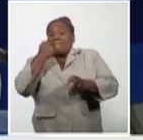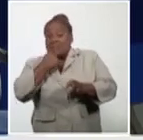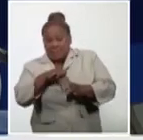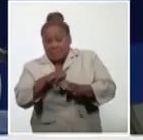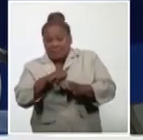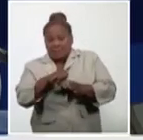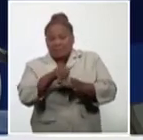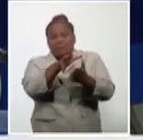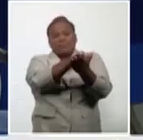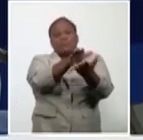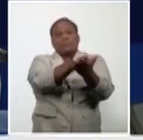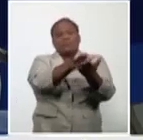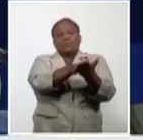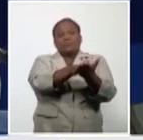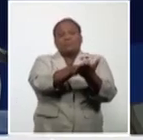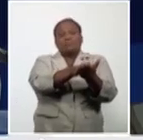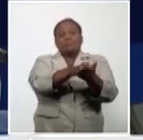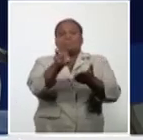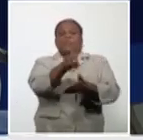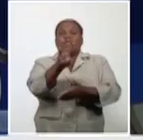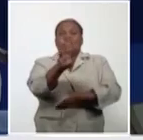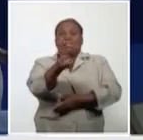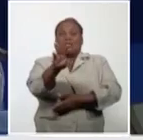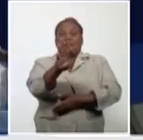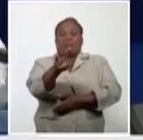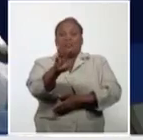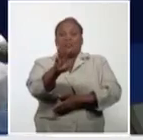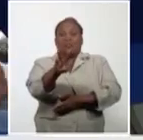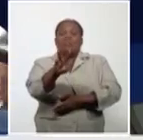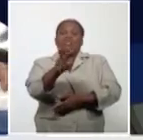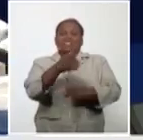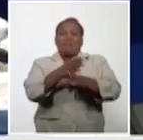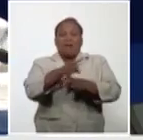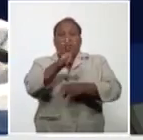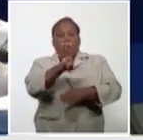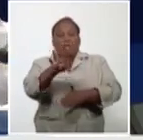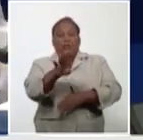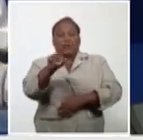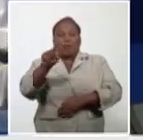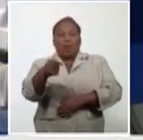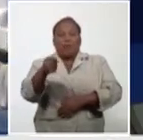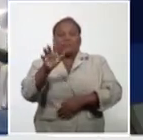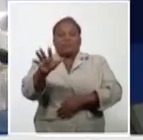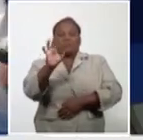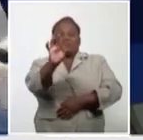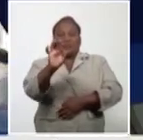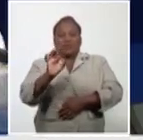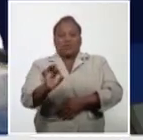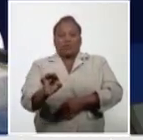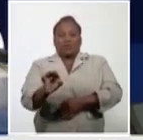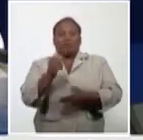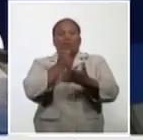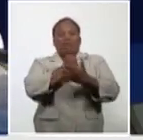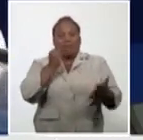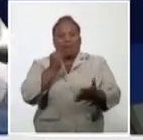33 cases, with 44.5 percent of the confirmed cases yesterday.